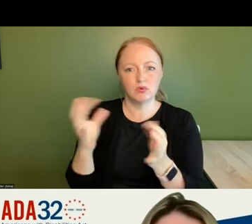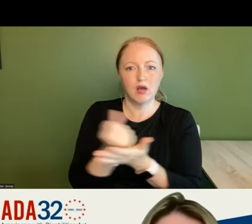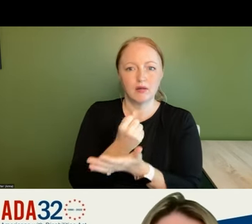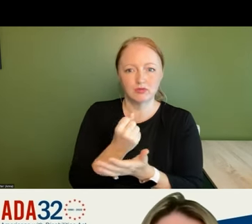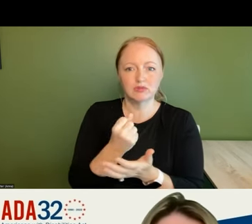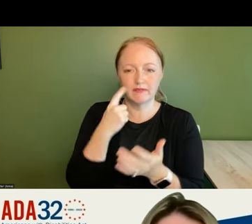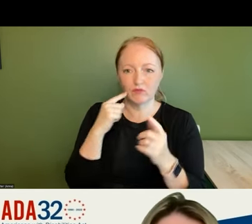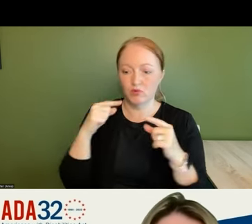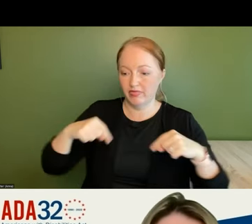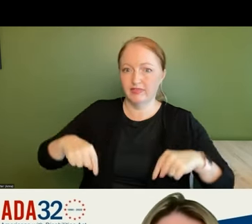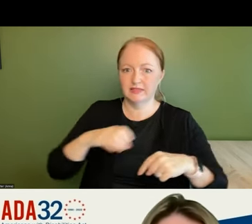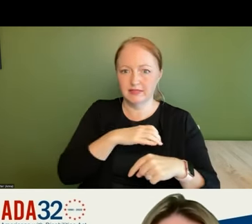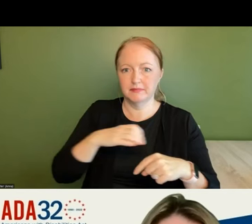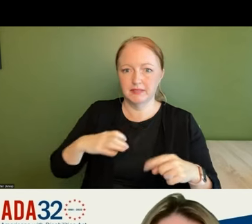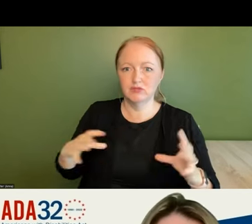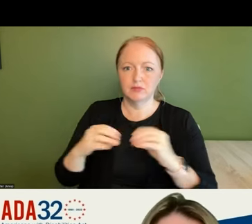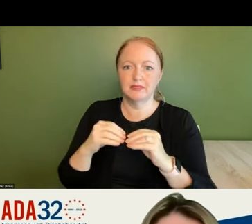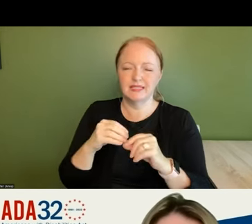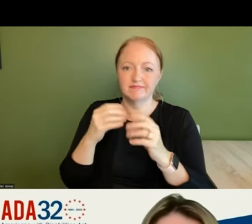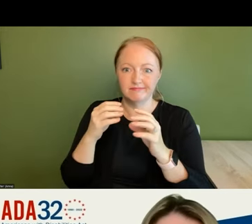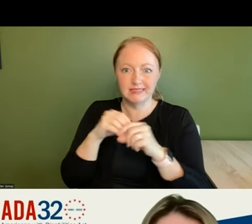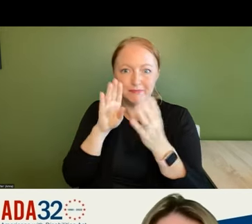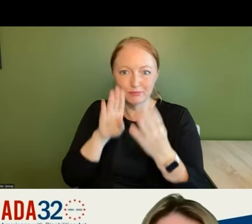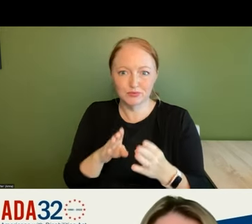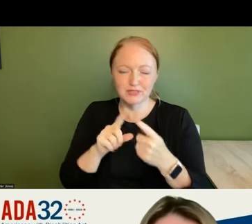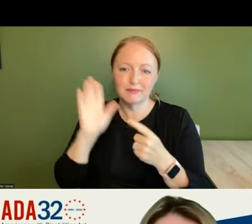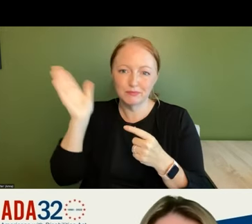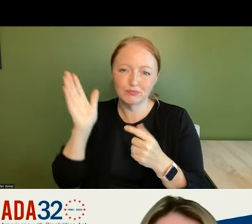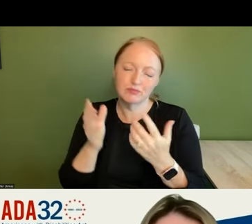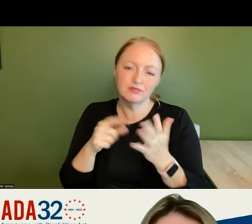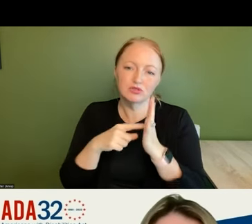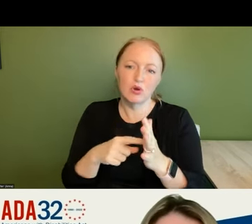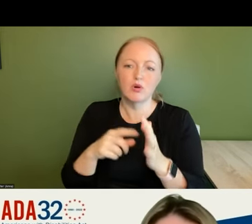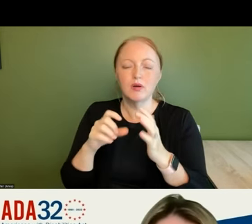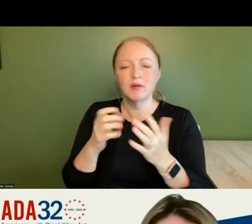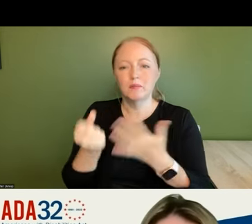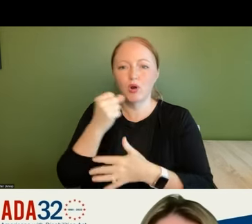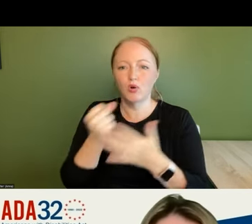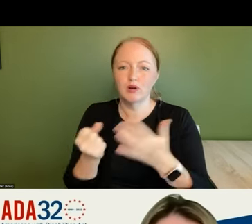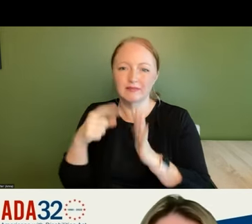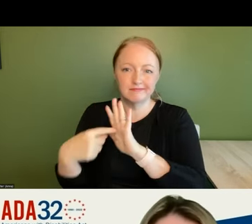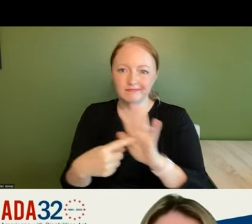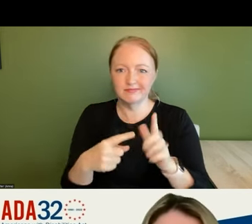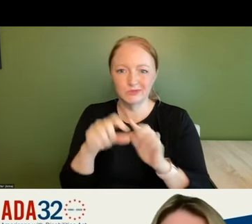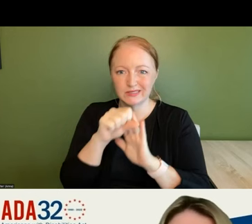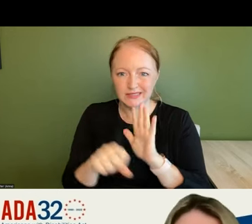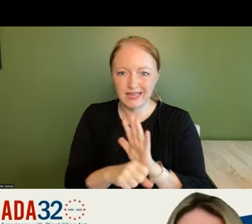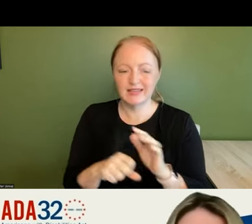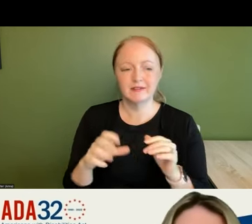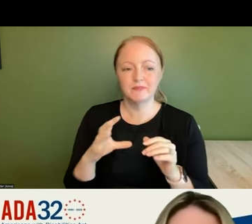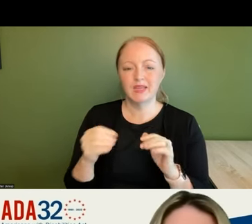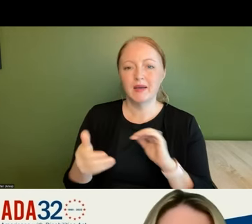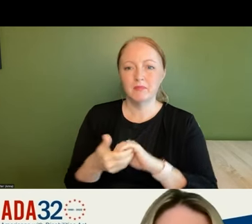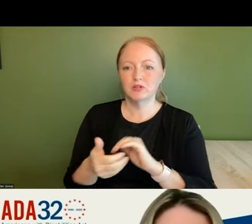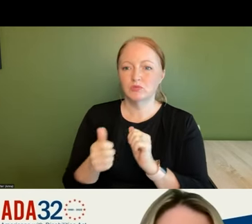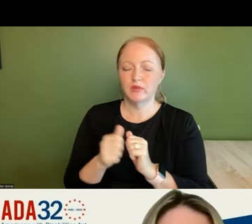for this committee to meet in person and present its priority platform uh to the state um and with in partnership